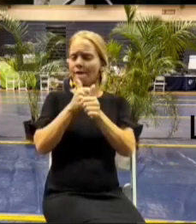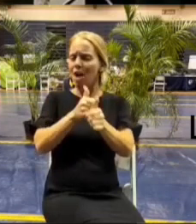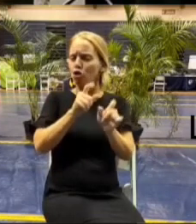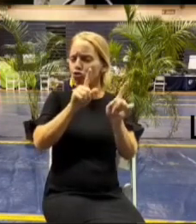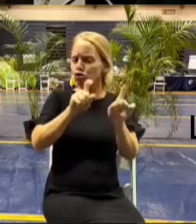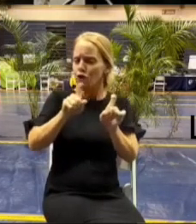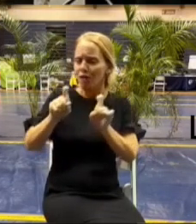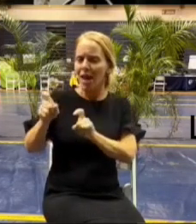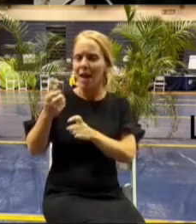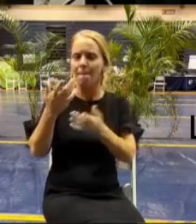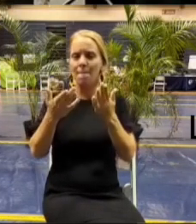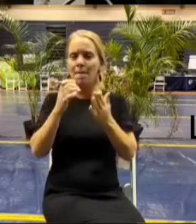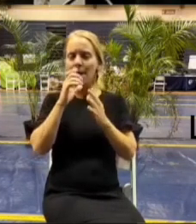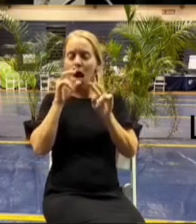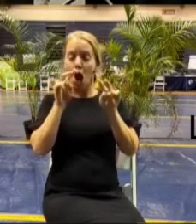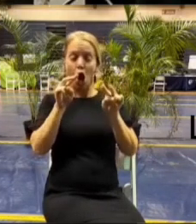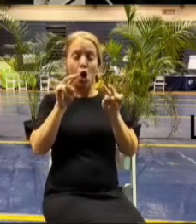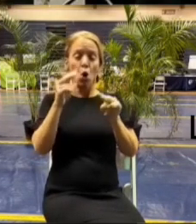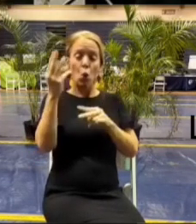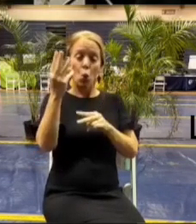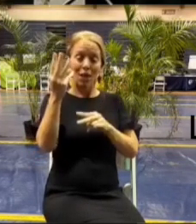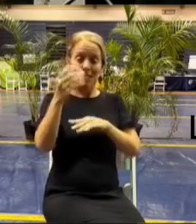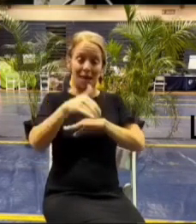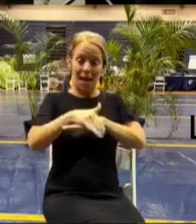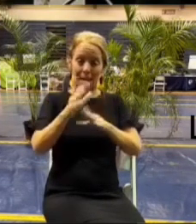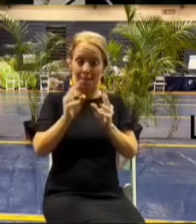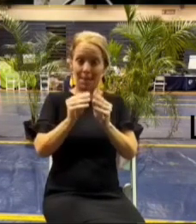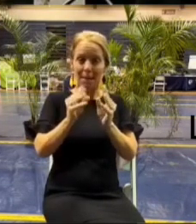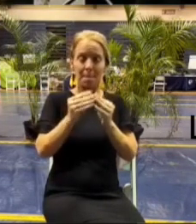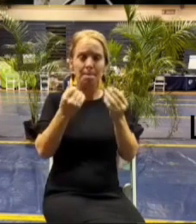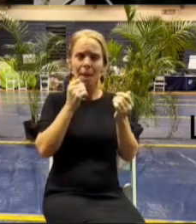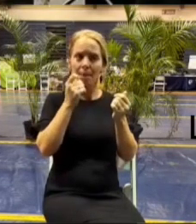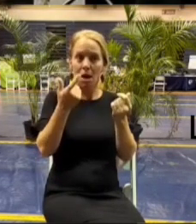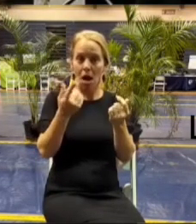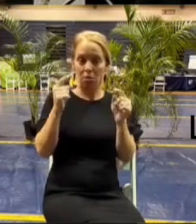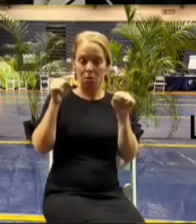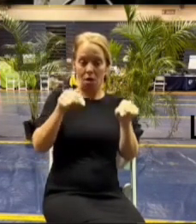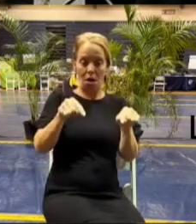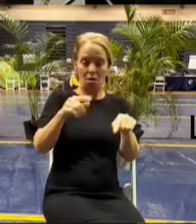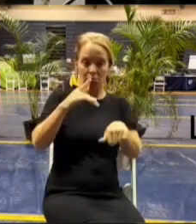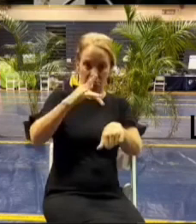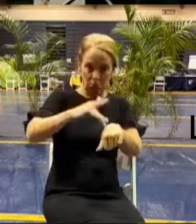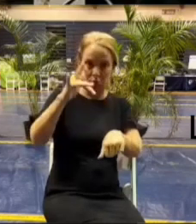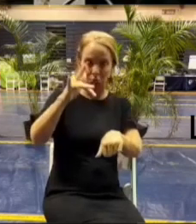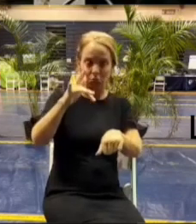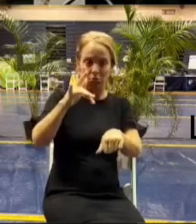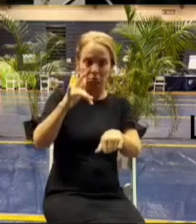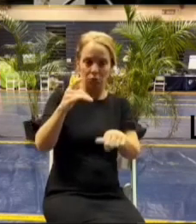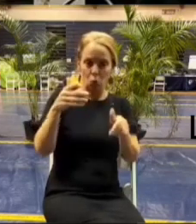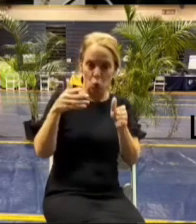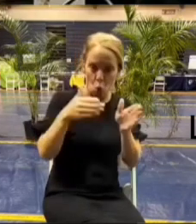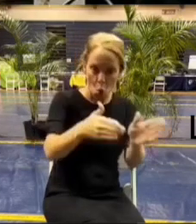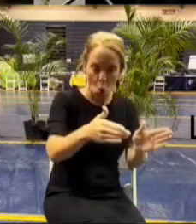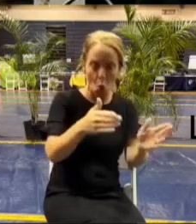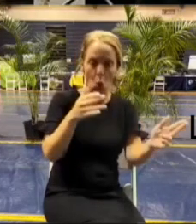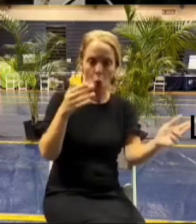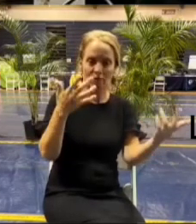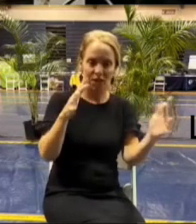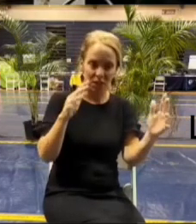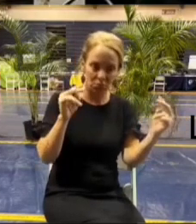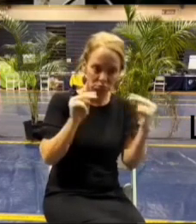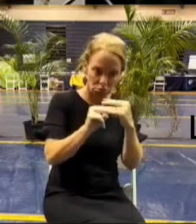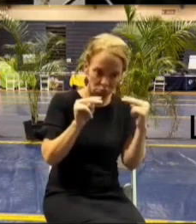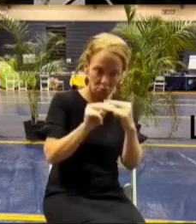not following the wednesday night meetings not seeing what we go through on the road every day in and out with the